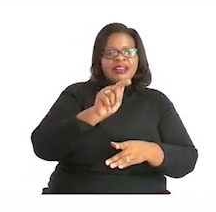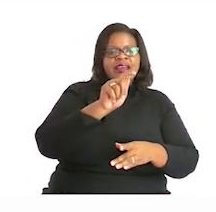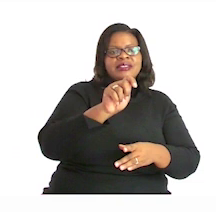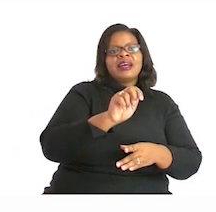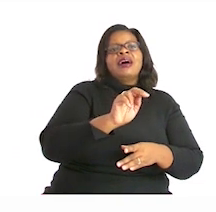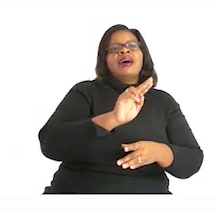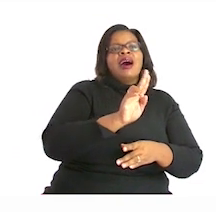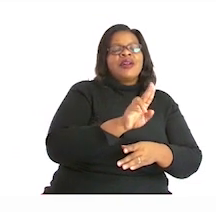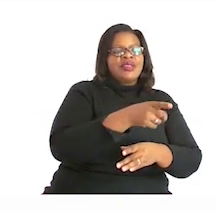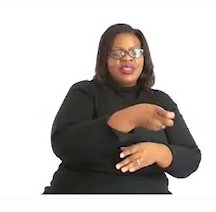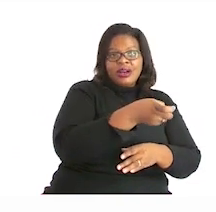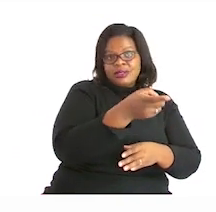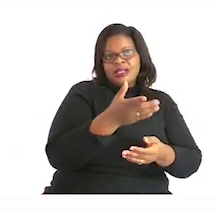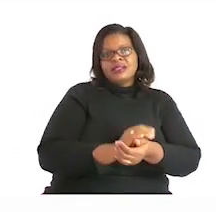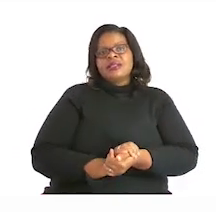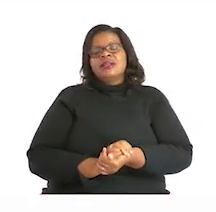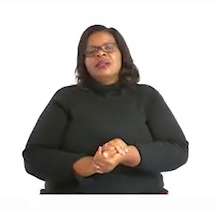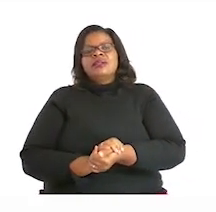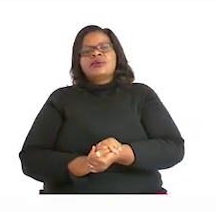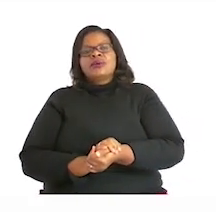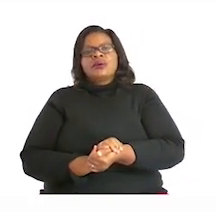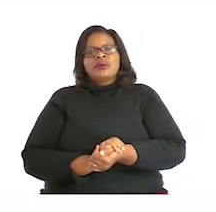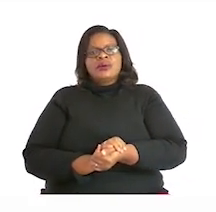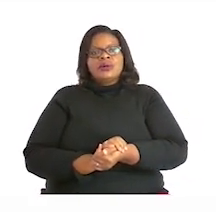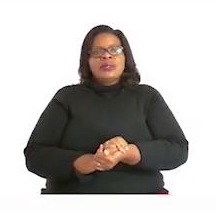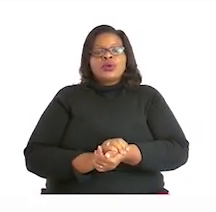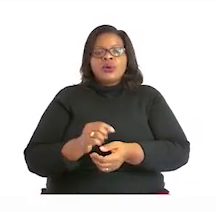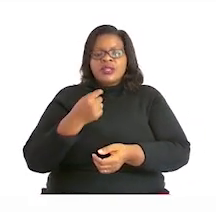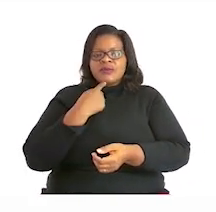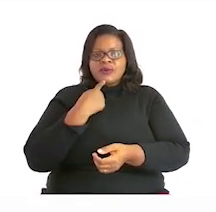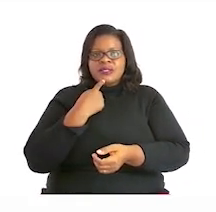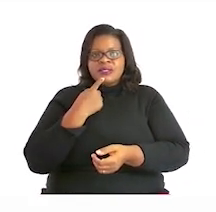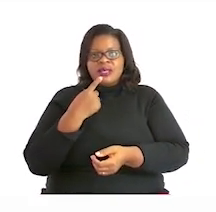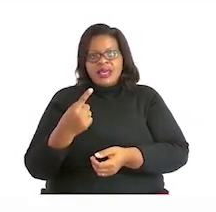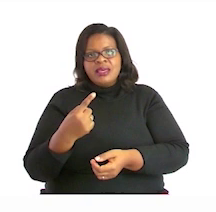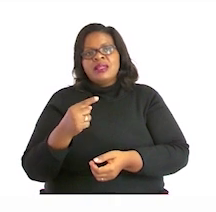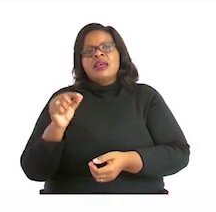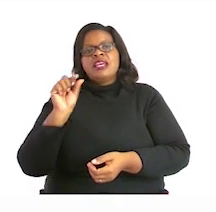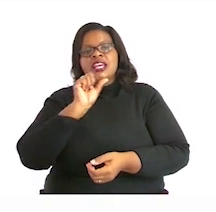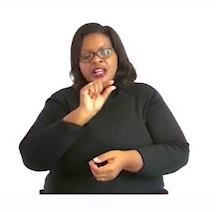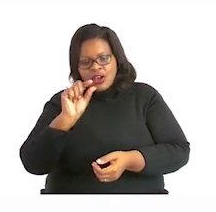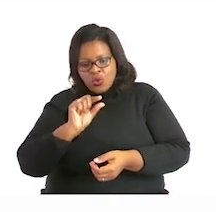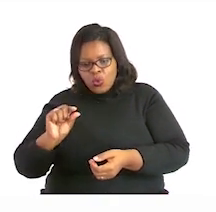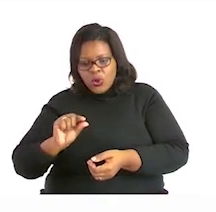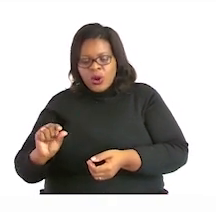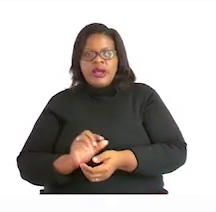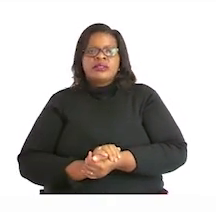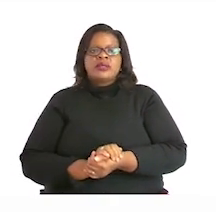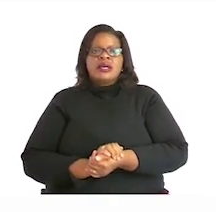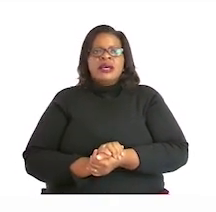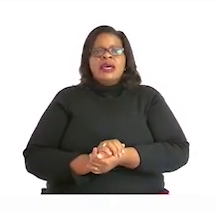thousands. And these are usually written in words. And from the place value,